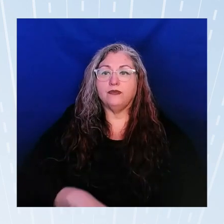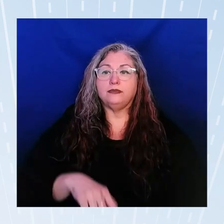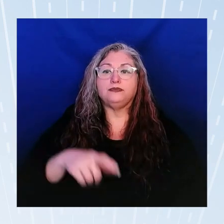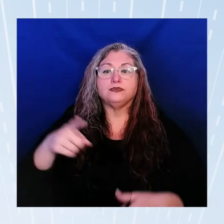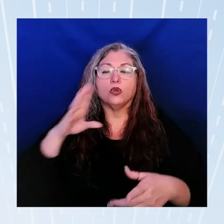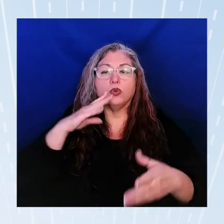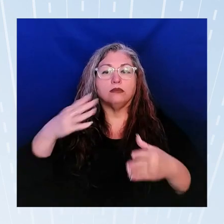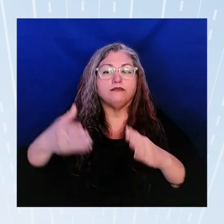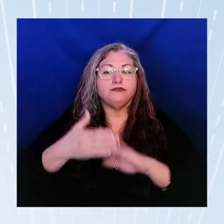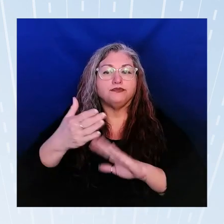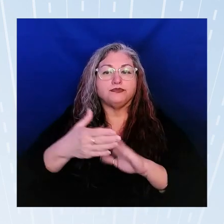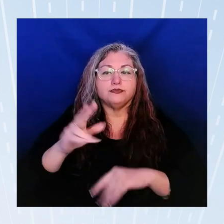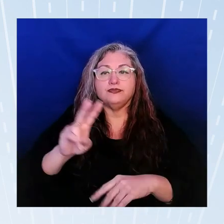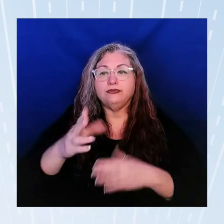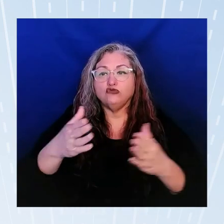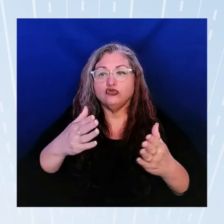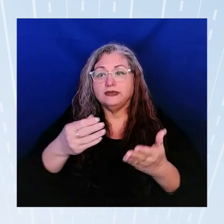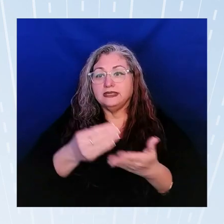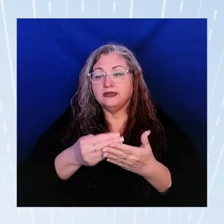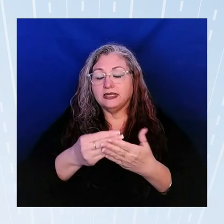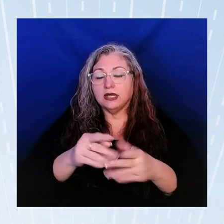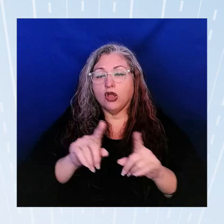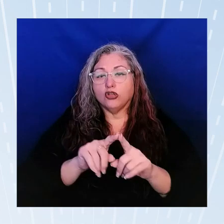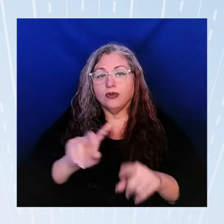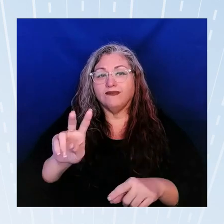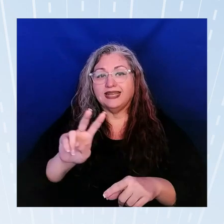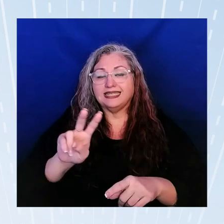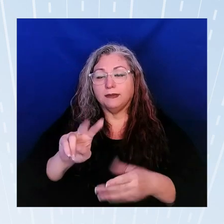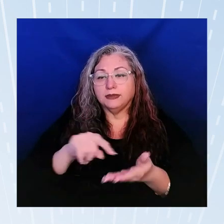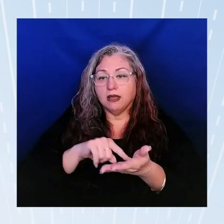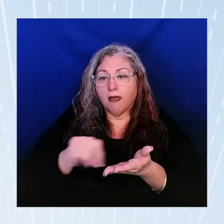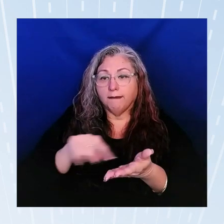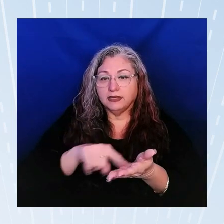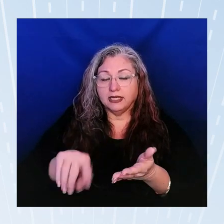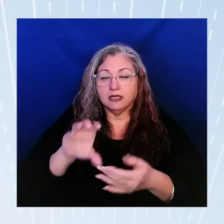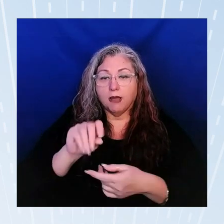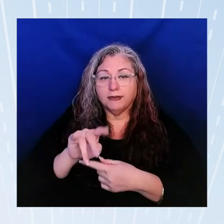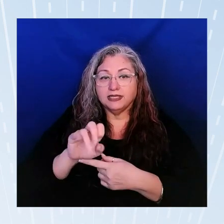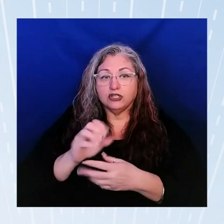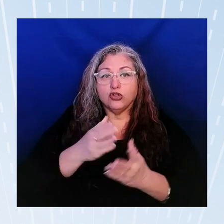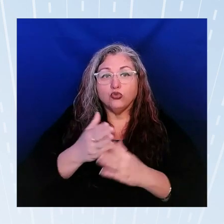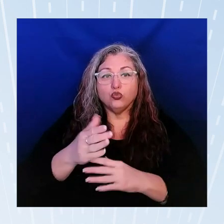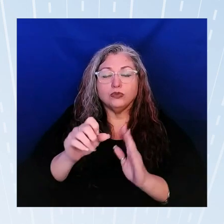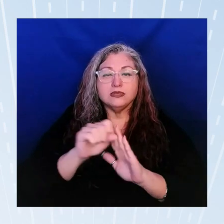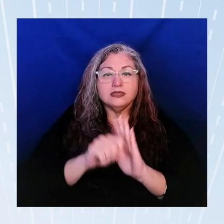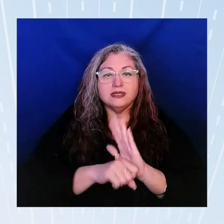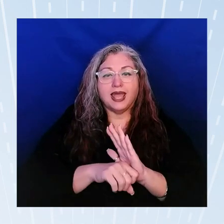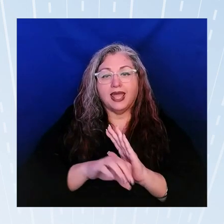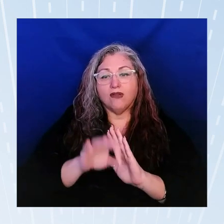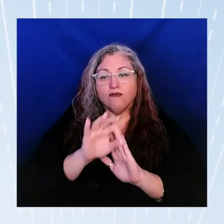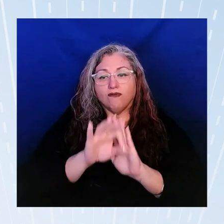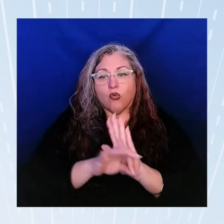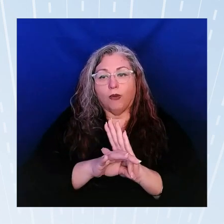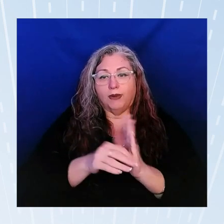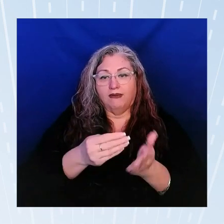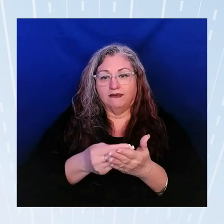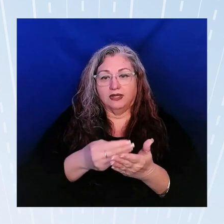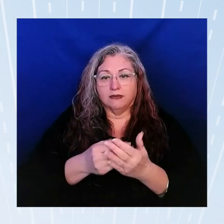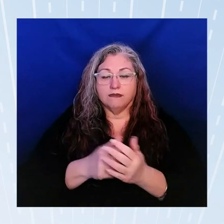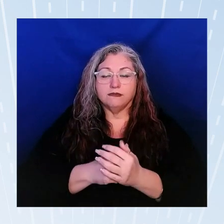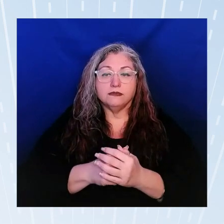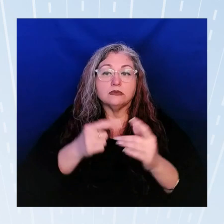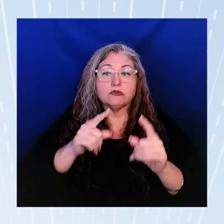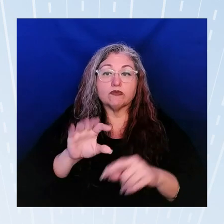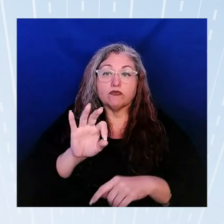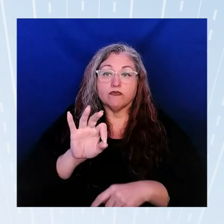victim services funding as well as victims compensation primarily through state formula funding during fiscal